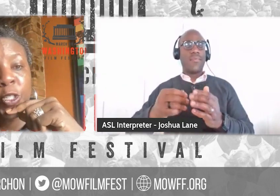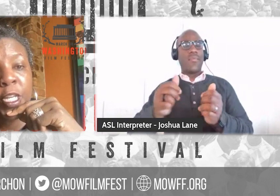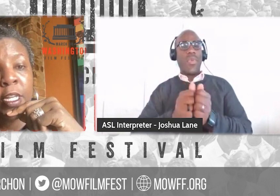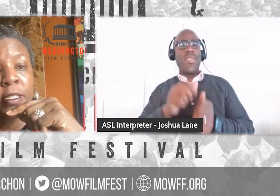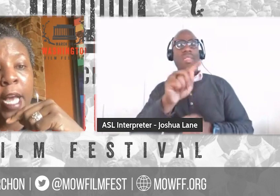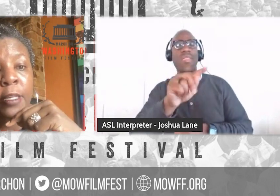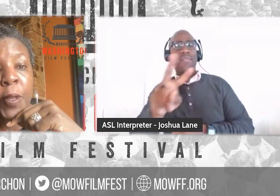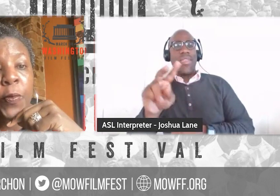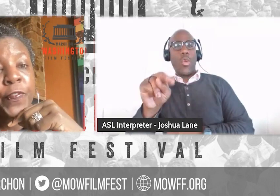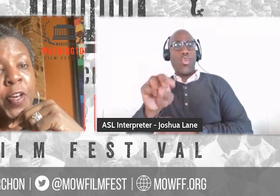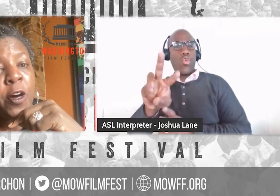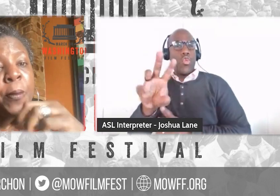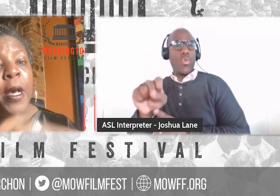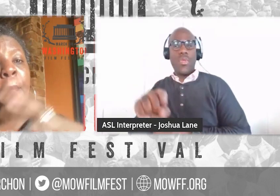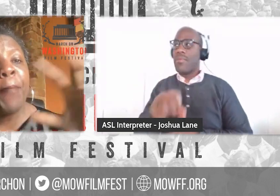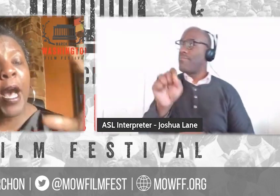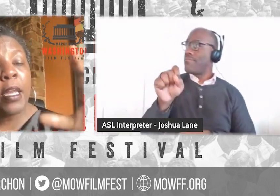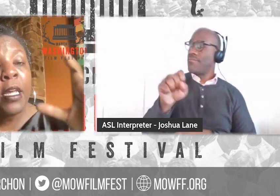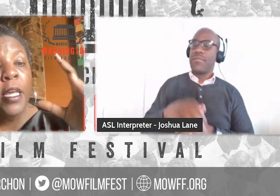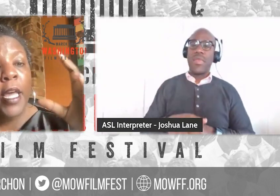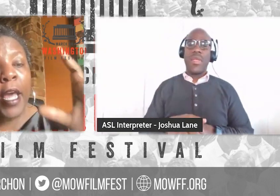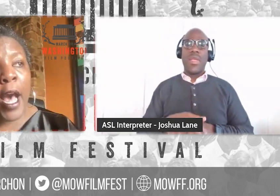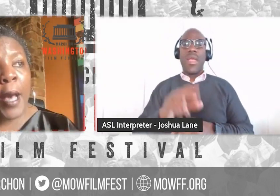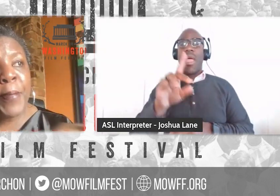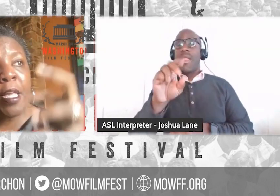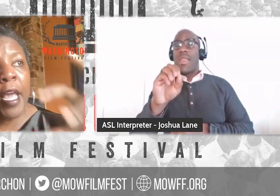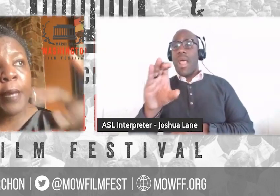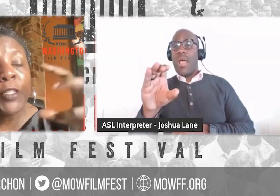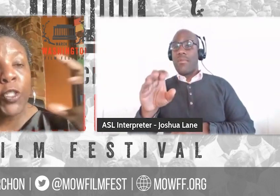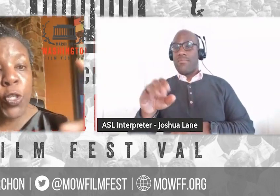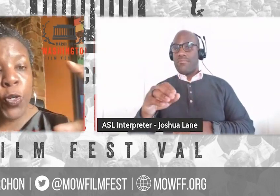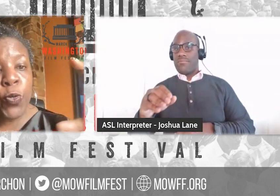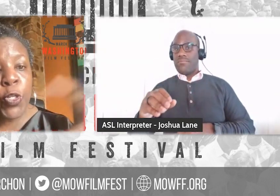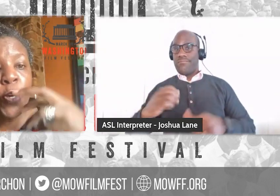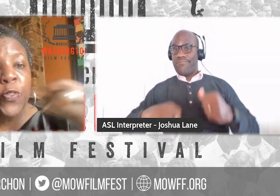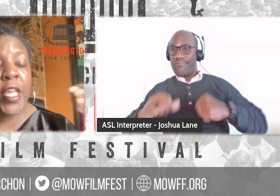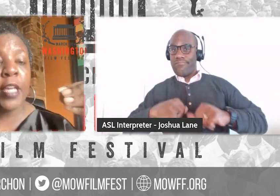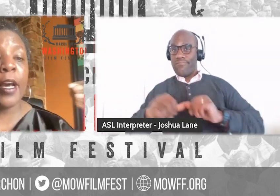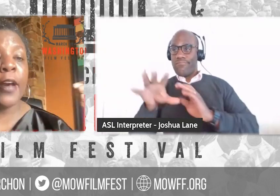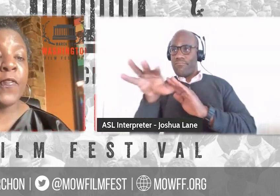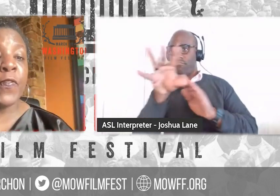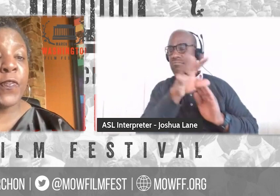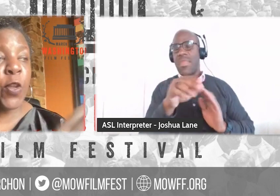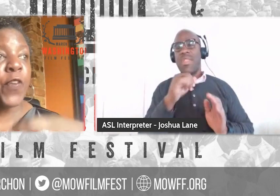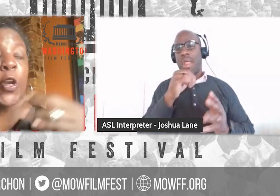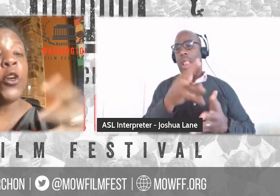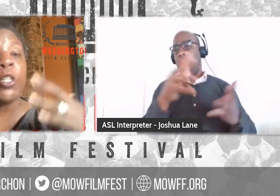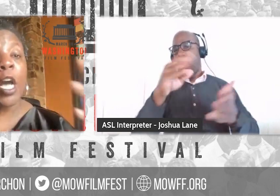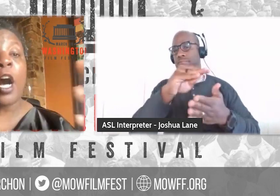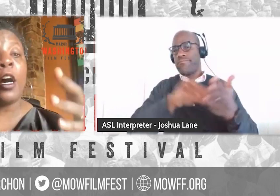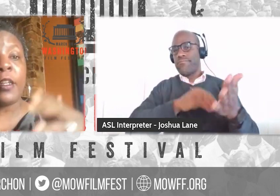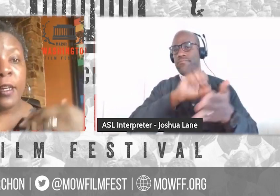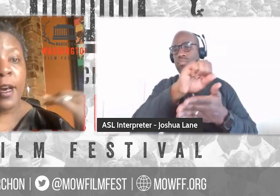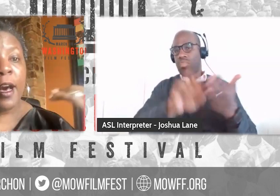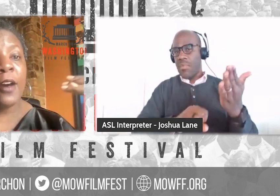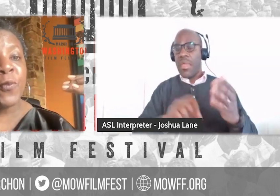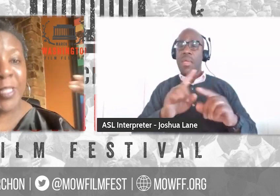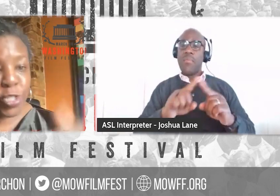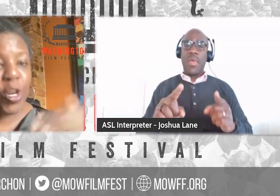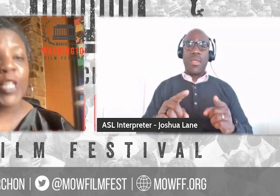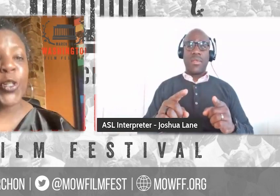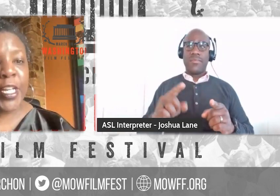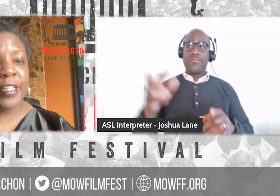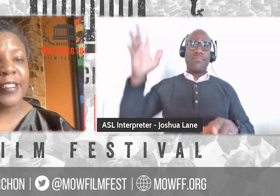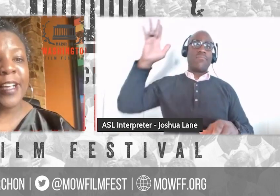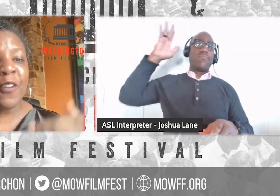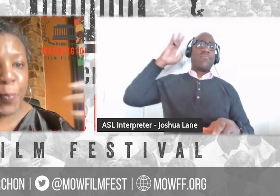so much in documentary film, but, uh, being able to, you know, think, you know, very early on of